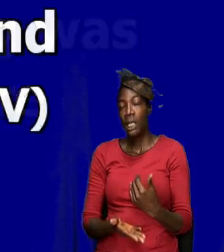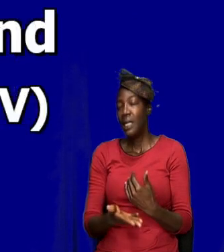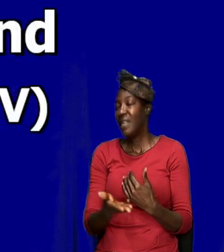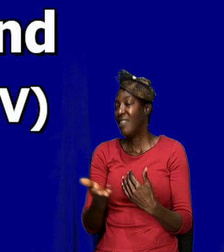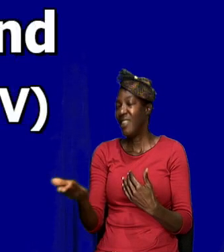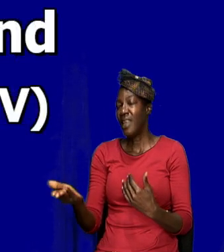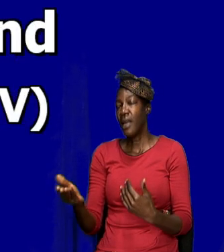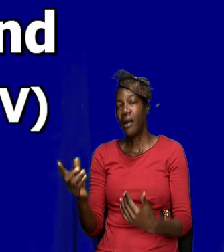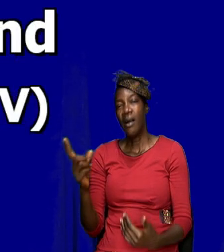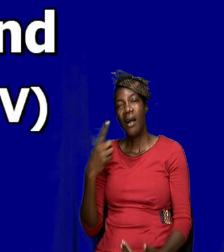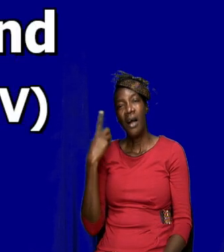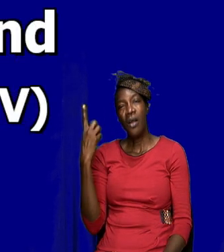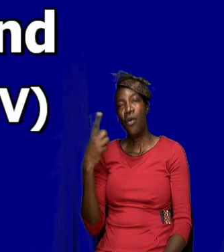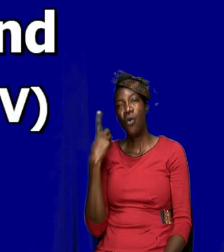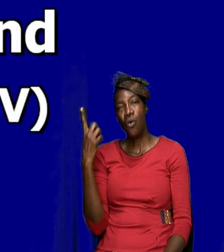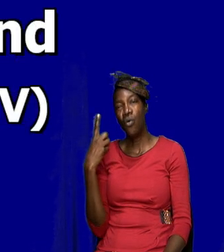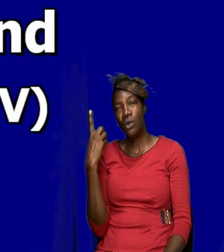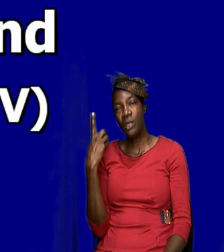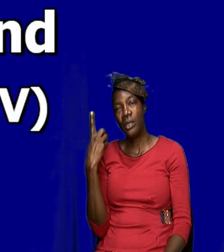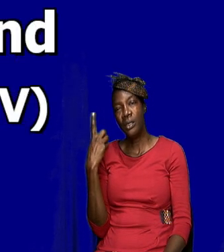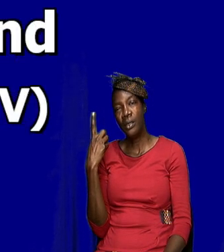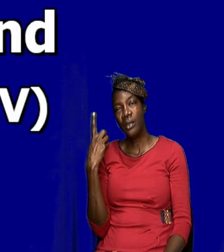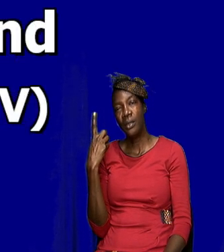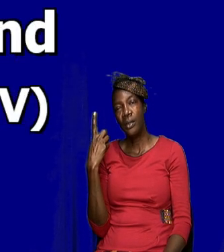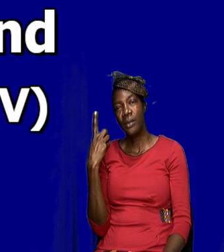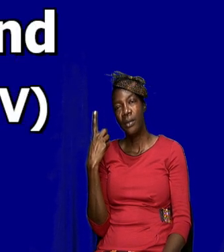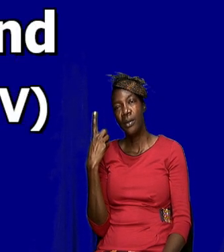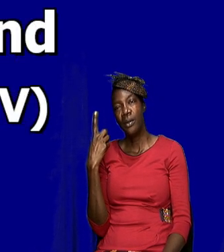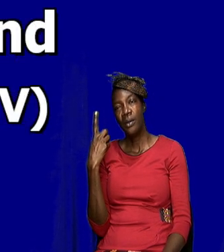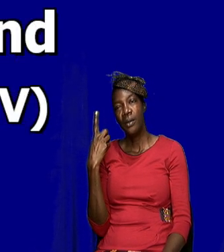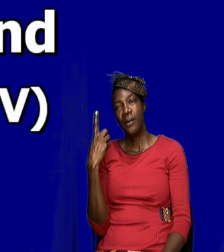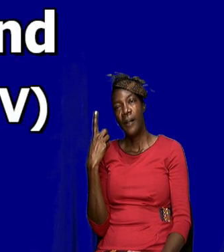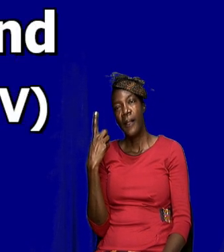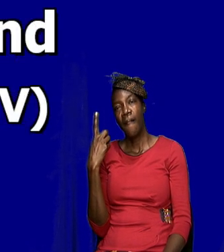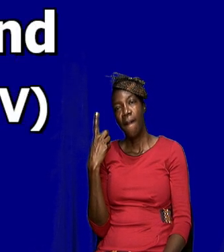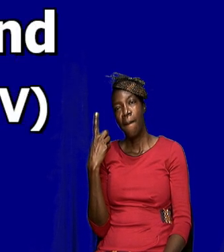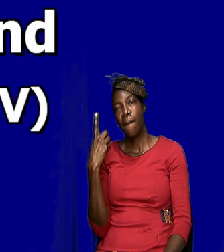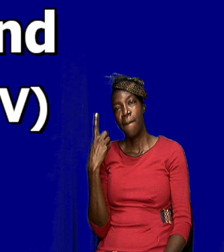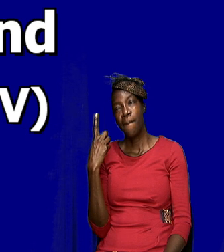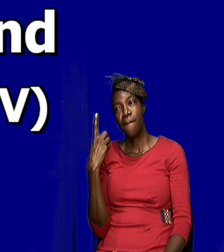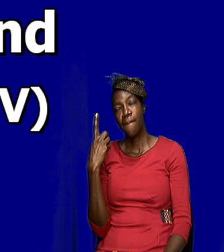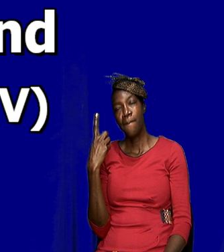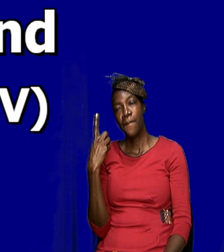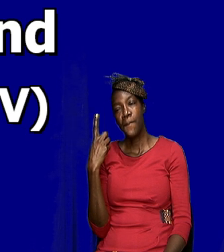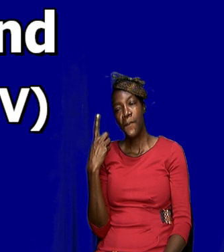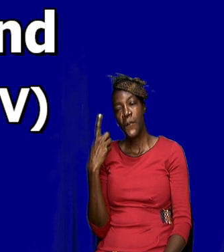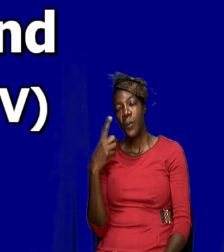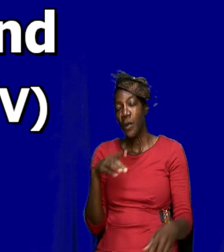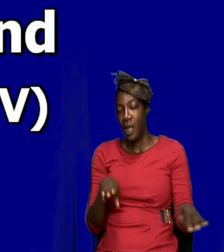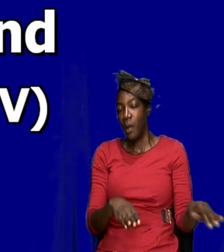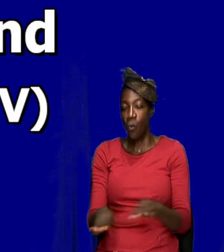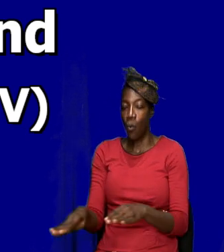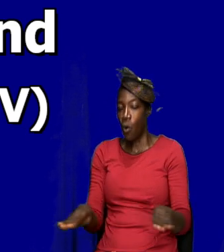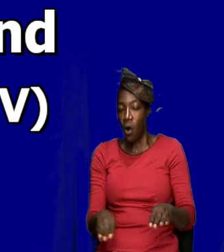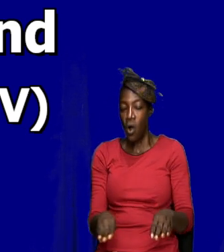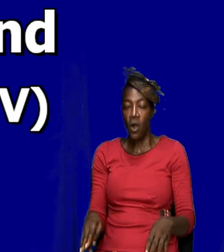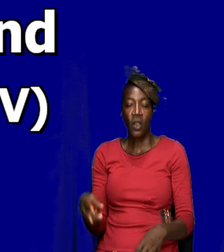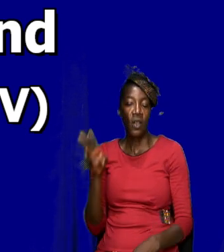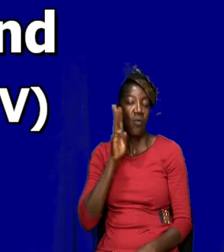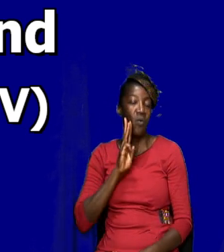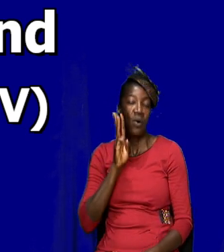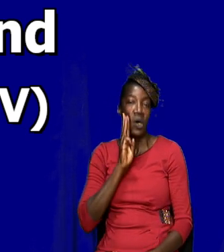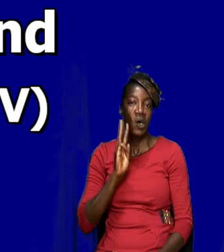Let us see what verse 23 says. Okay, so we're not going to get into that. We know after that he walked on water and,